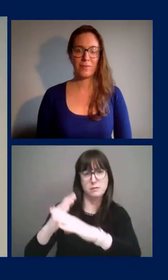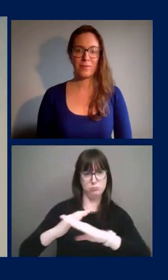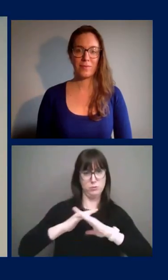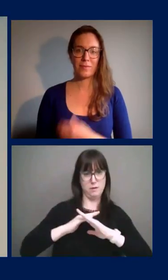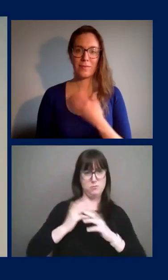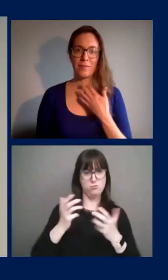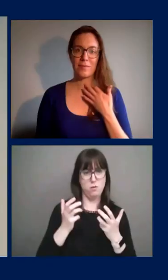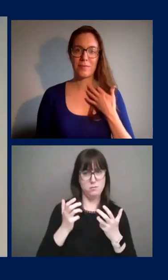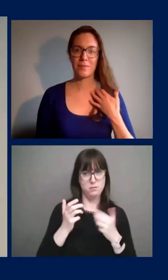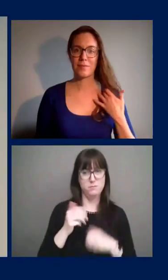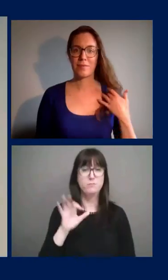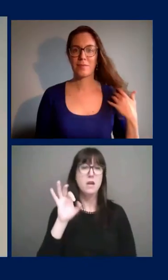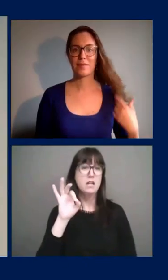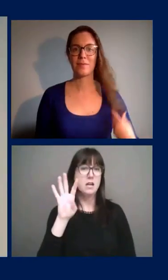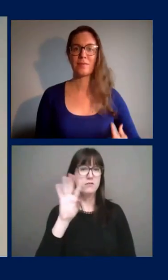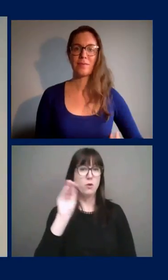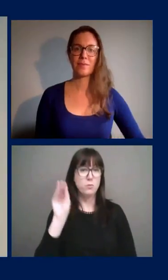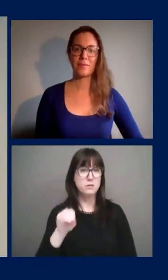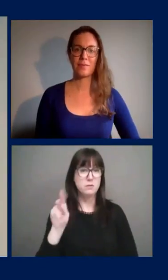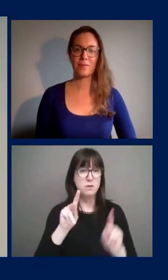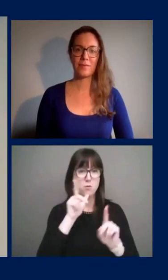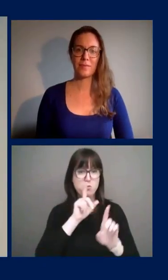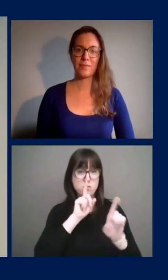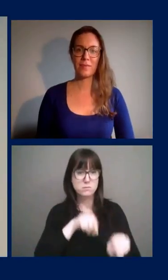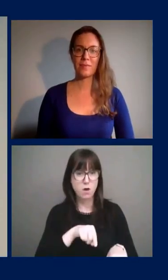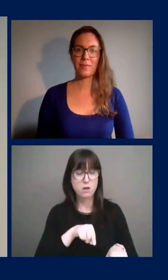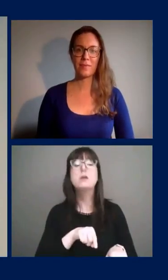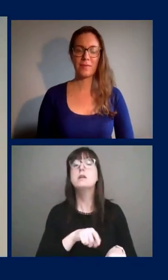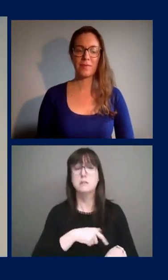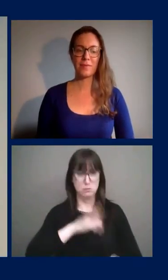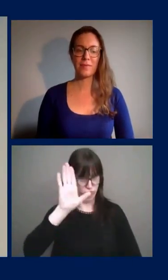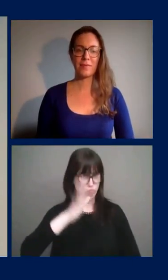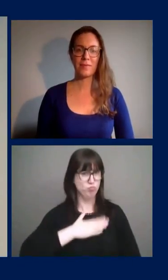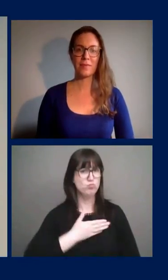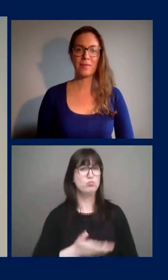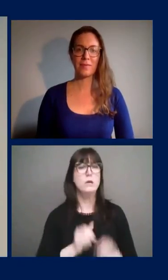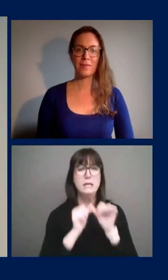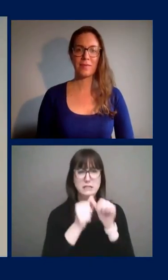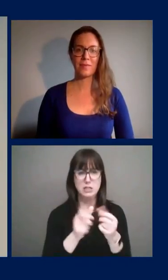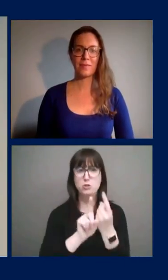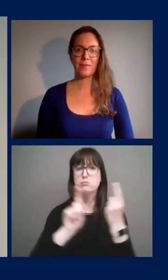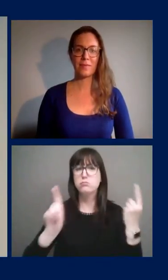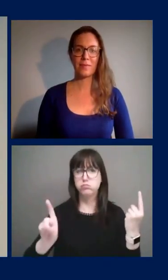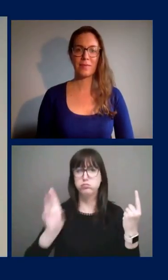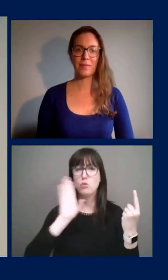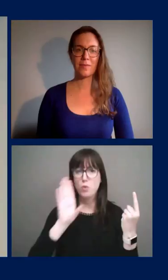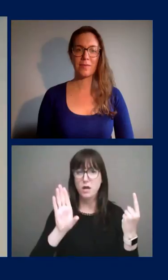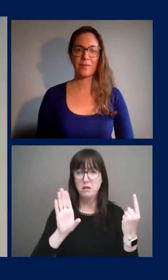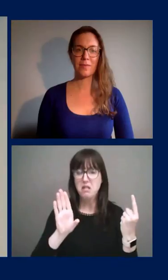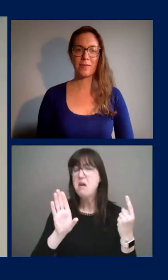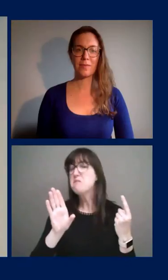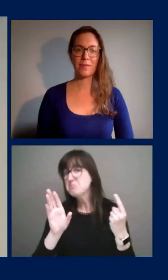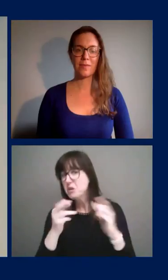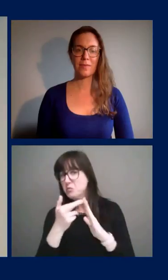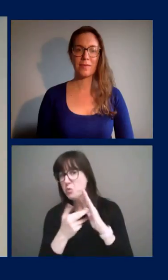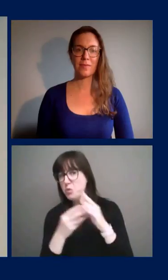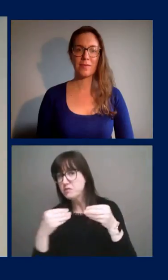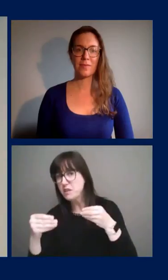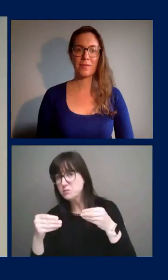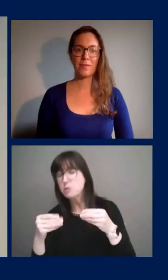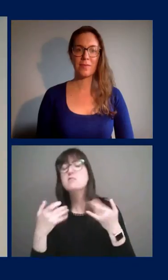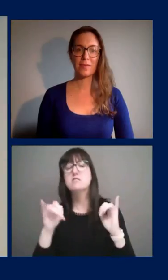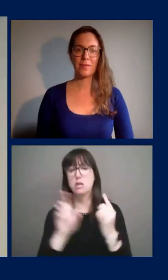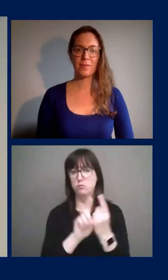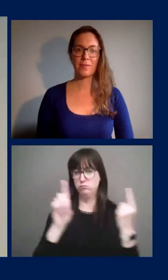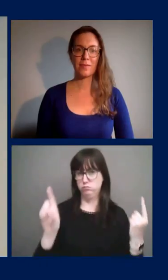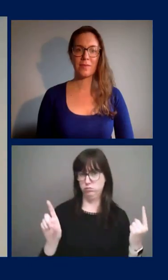94% of respondents said they will continue to practice physical distancing, even as some restrictions are relaxed. And almost 90%